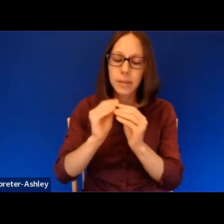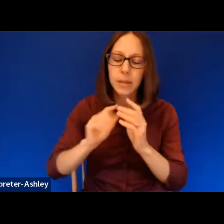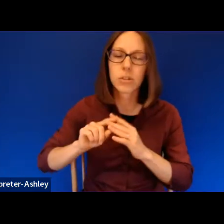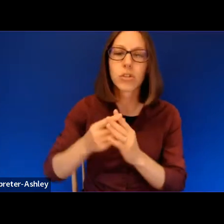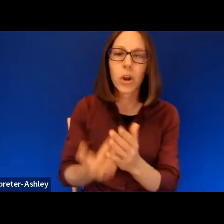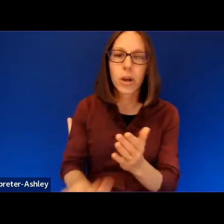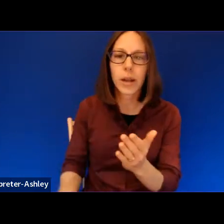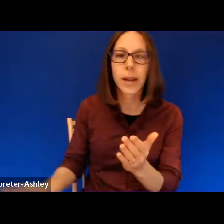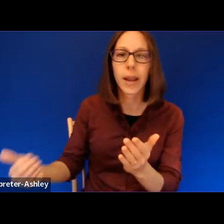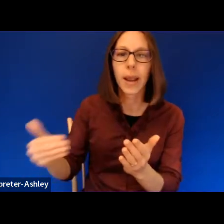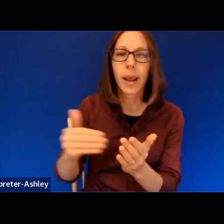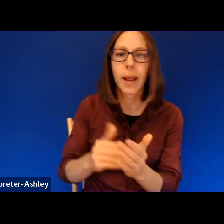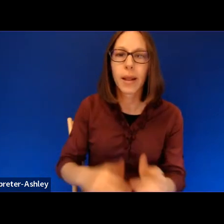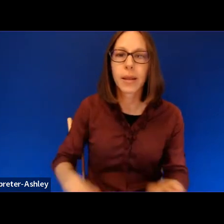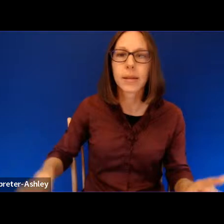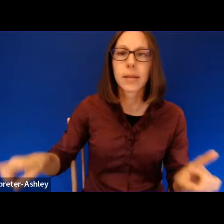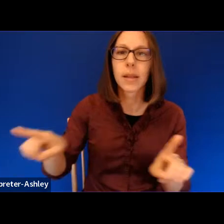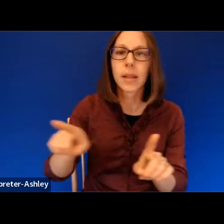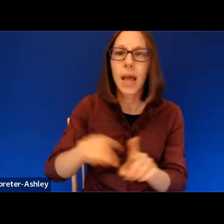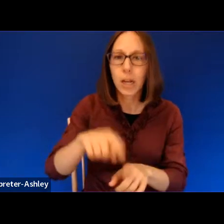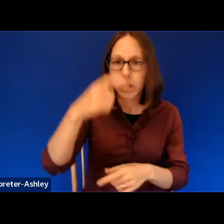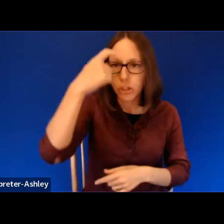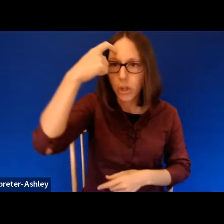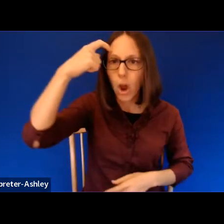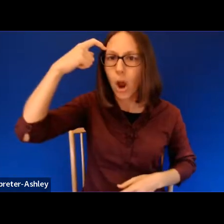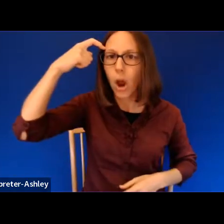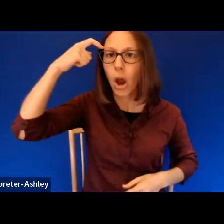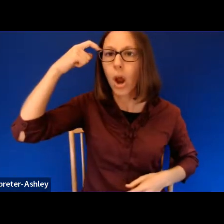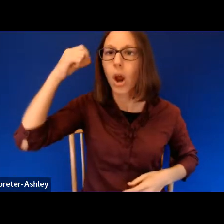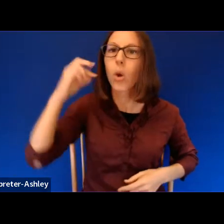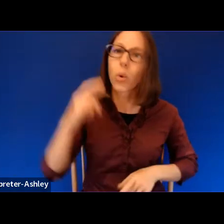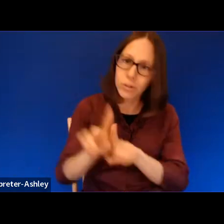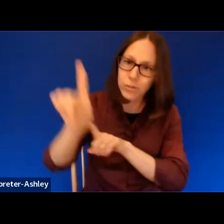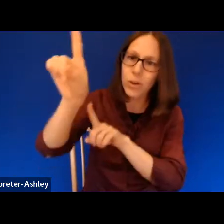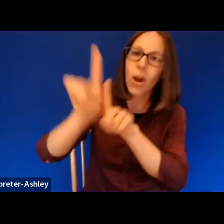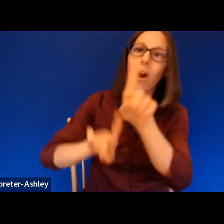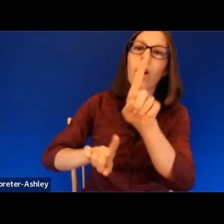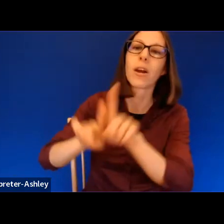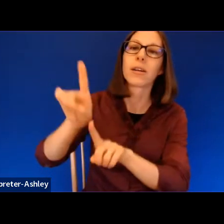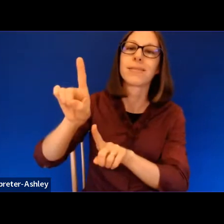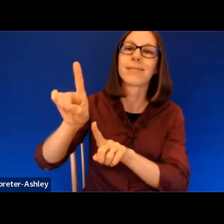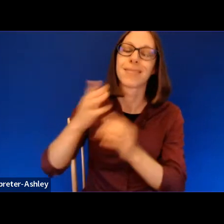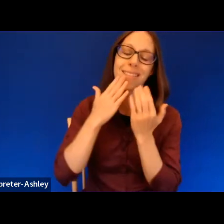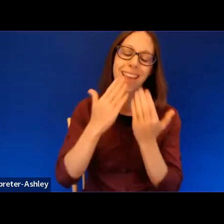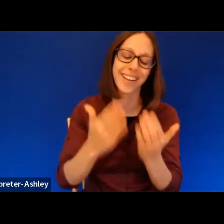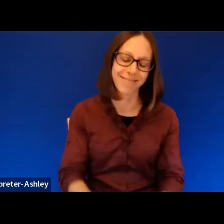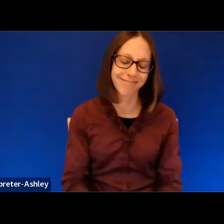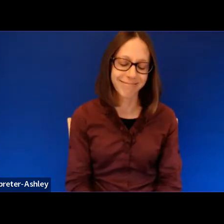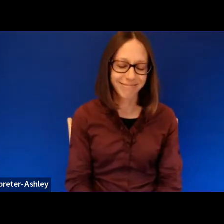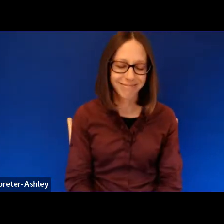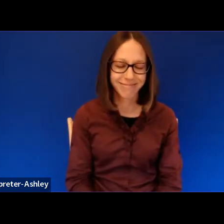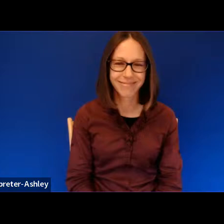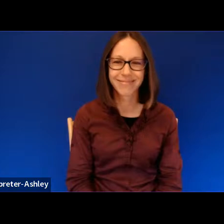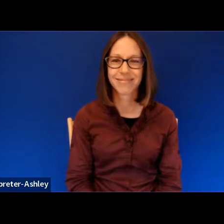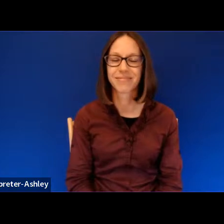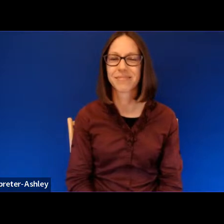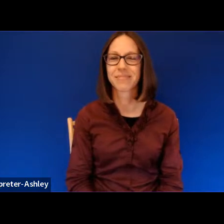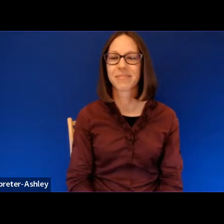or star. Thank you very much. Thank you